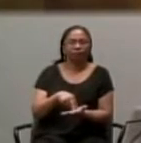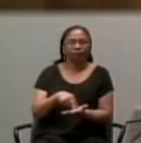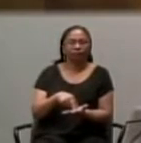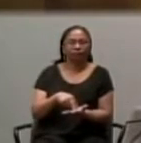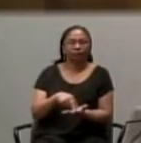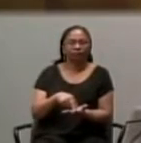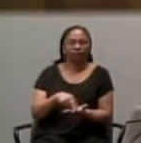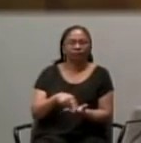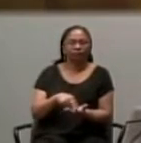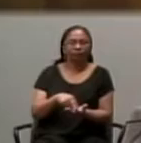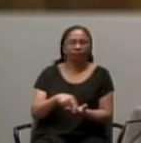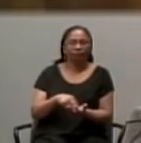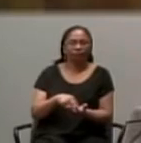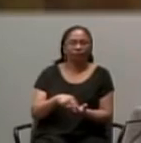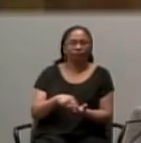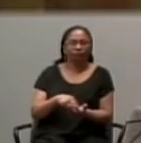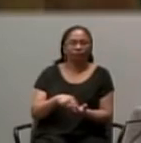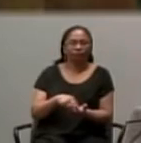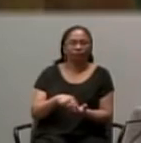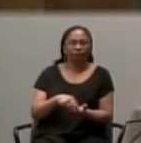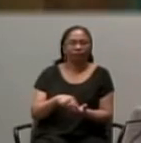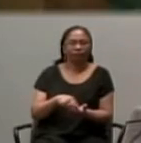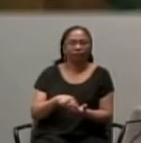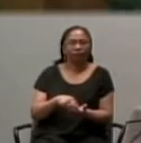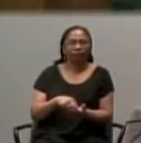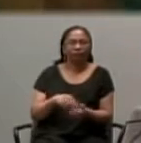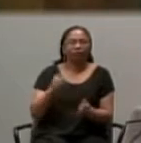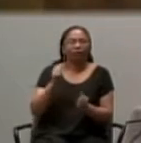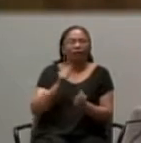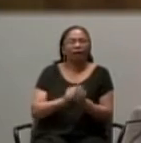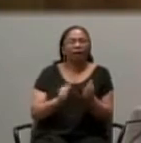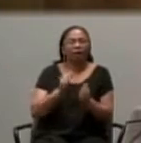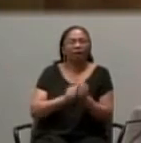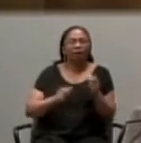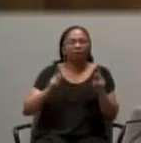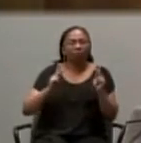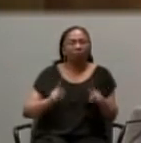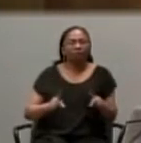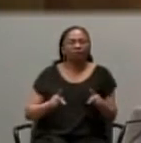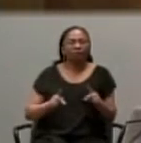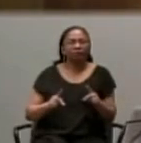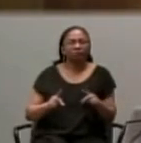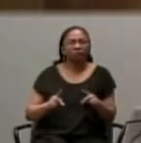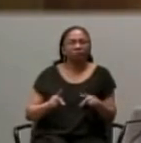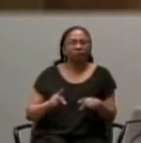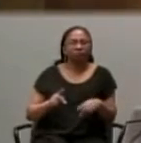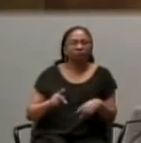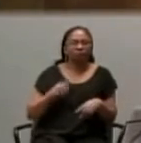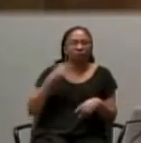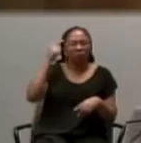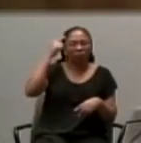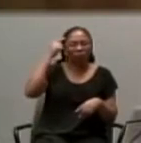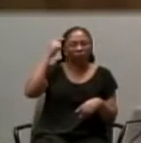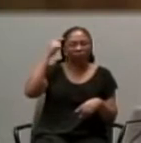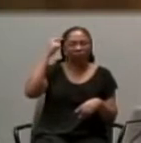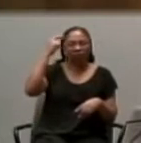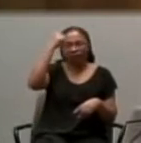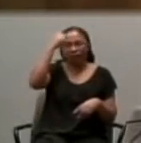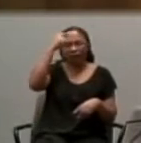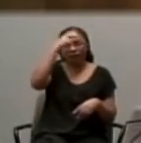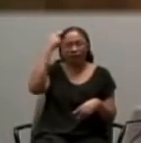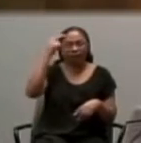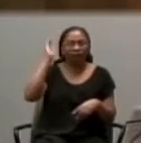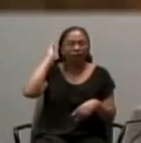in which everyone who calls themselves Catholic by virtue of their baptism will